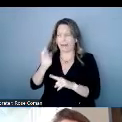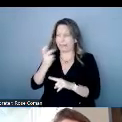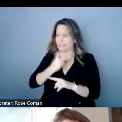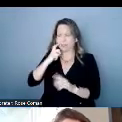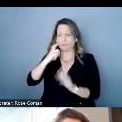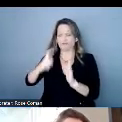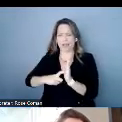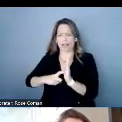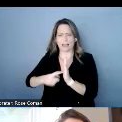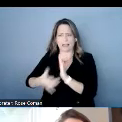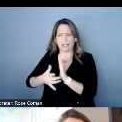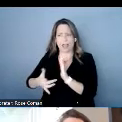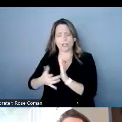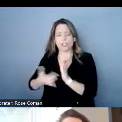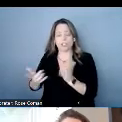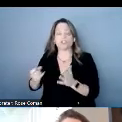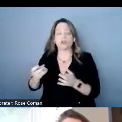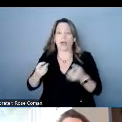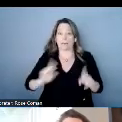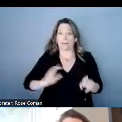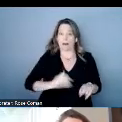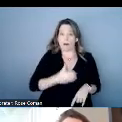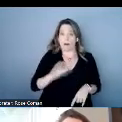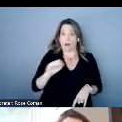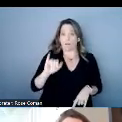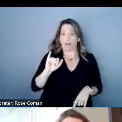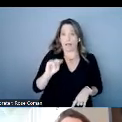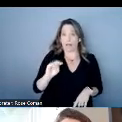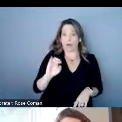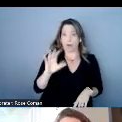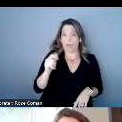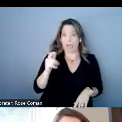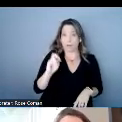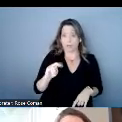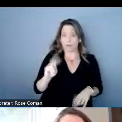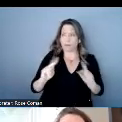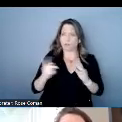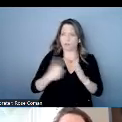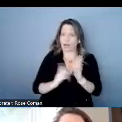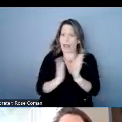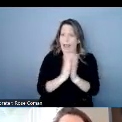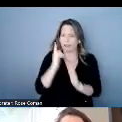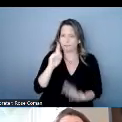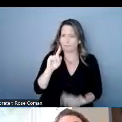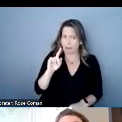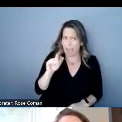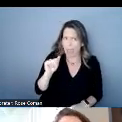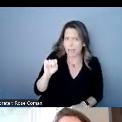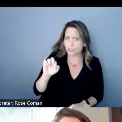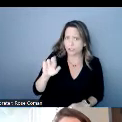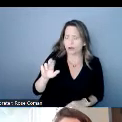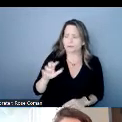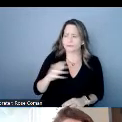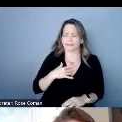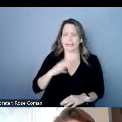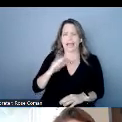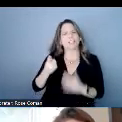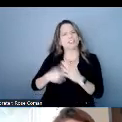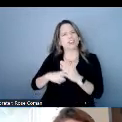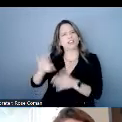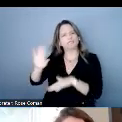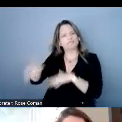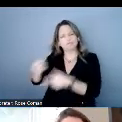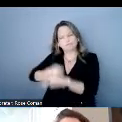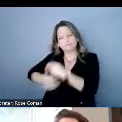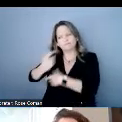getting requests as in all caption from consumers asking for asr i started asking more questions to understand why they wanted access to this